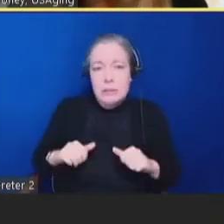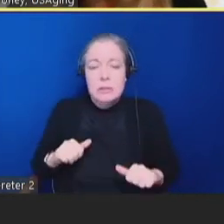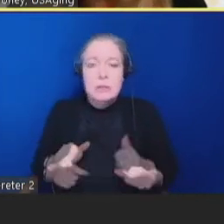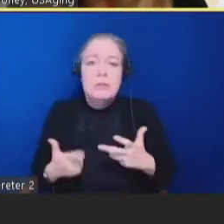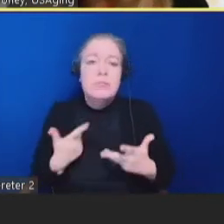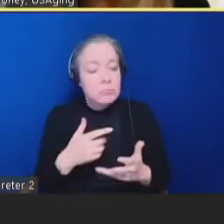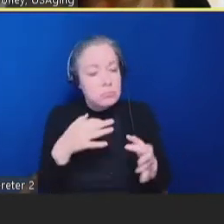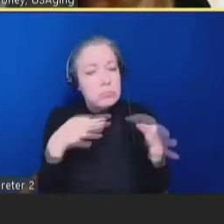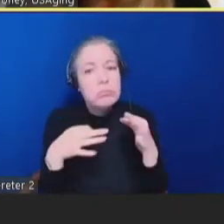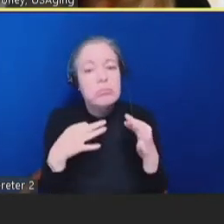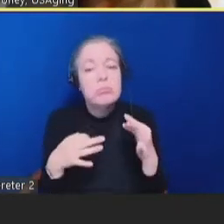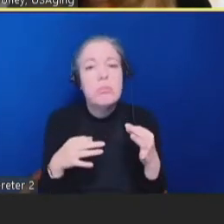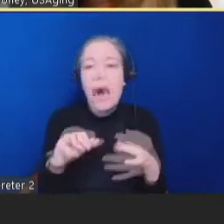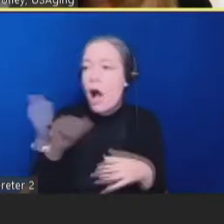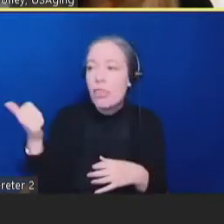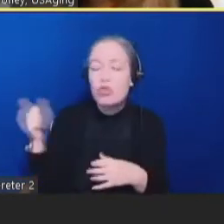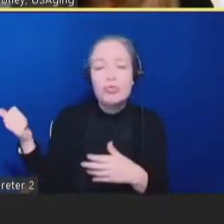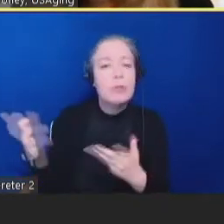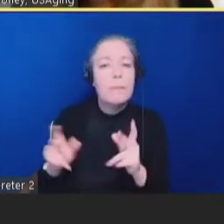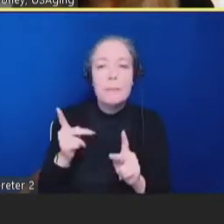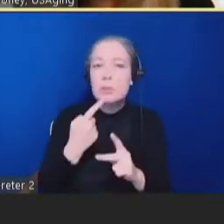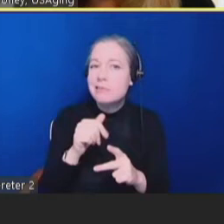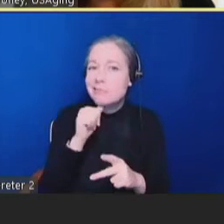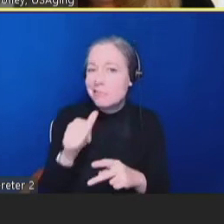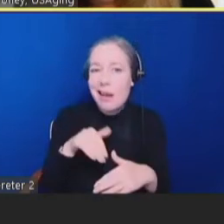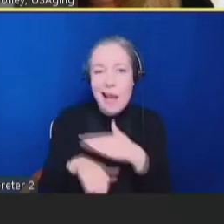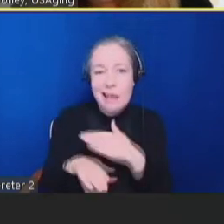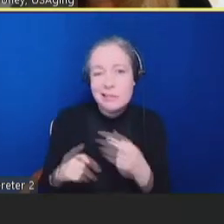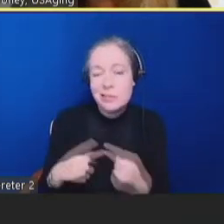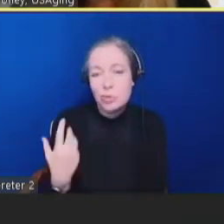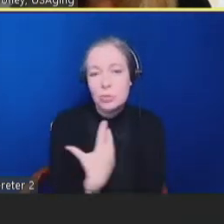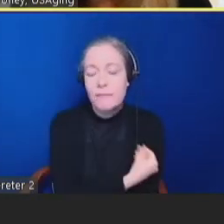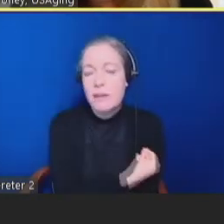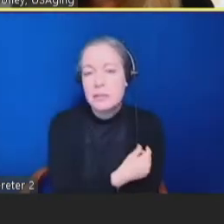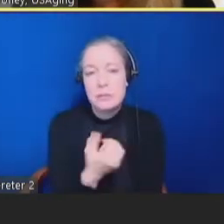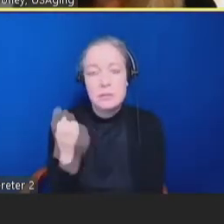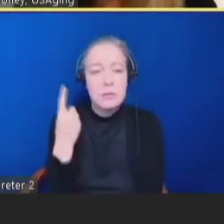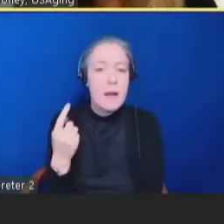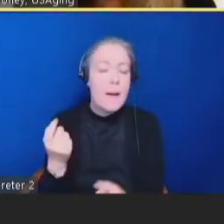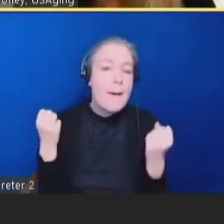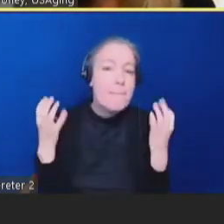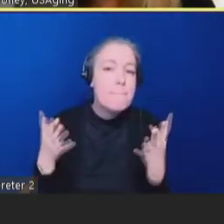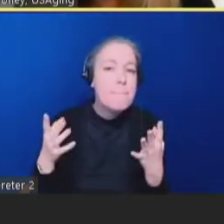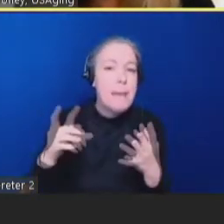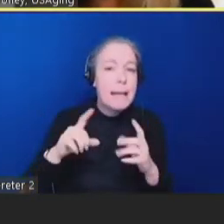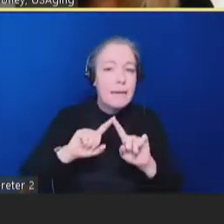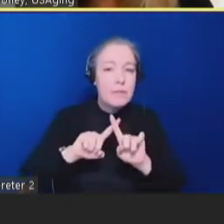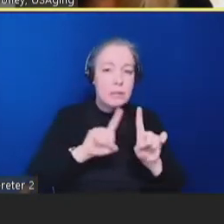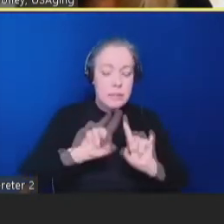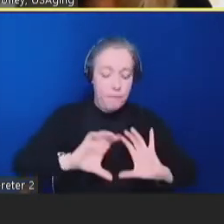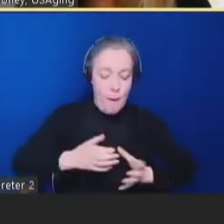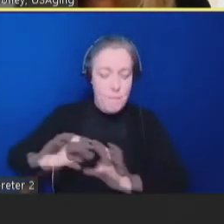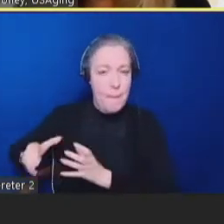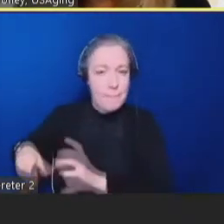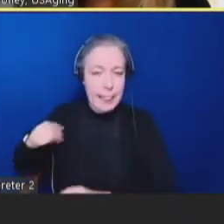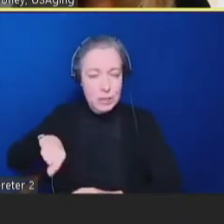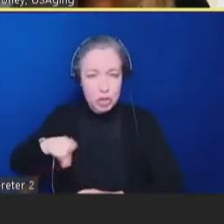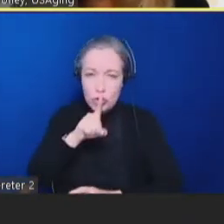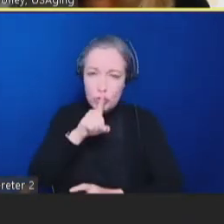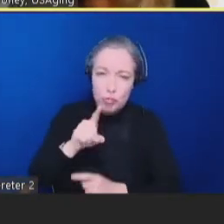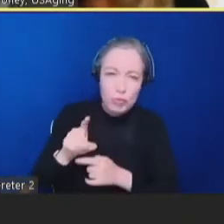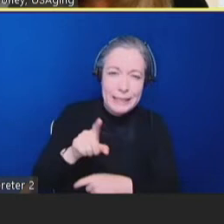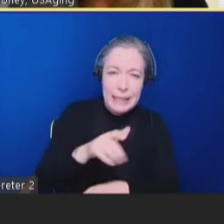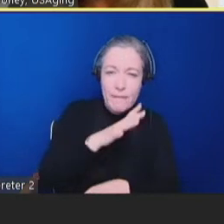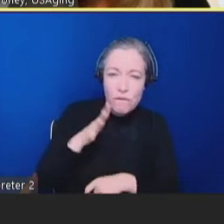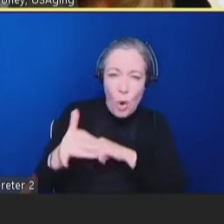Again, some of these target populations are in rural areas and there's other factors that make it hard to reach if you're not looking for